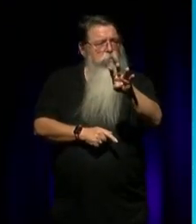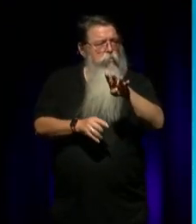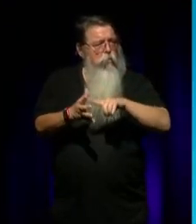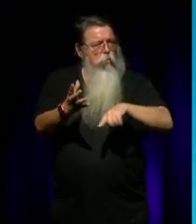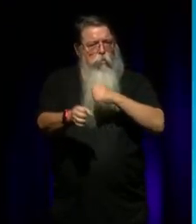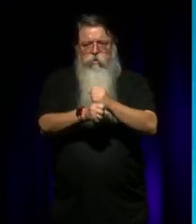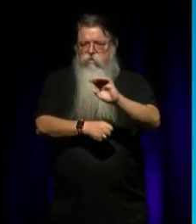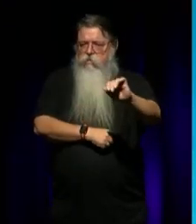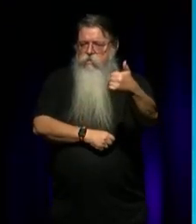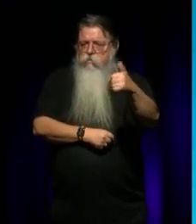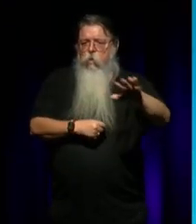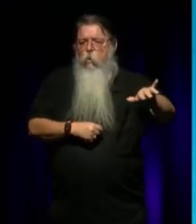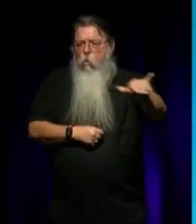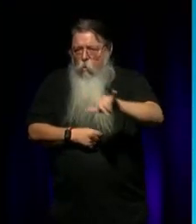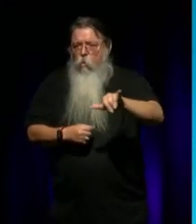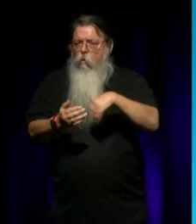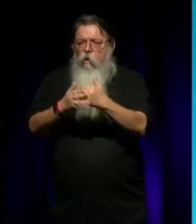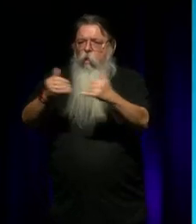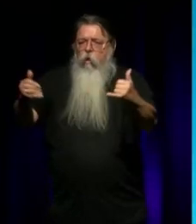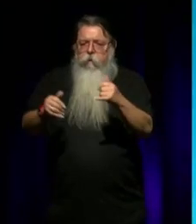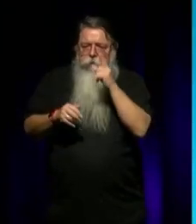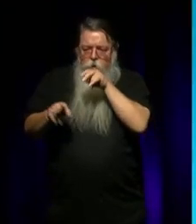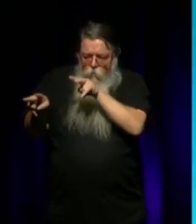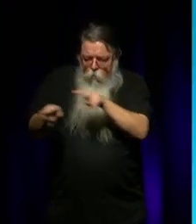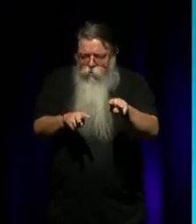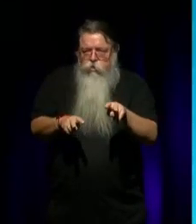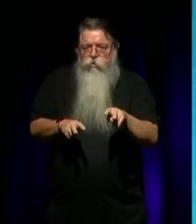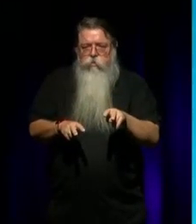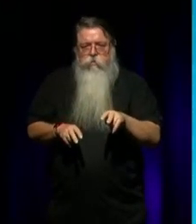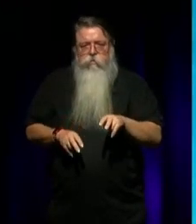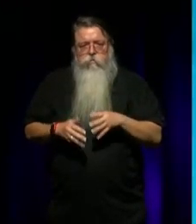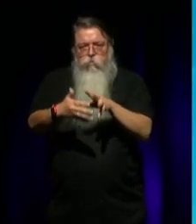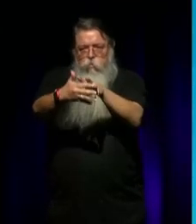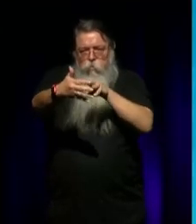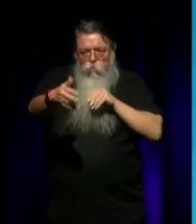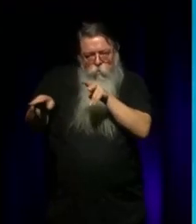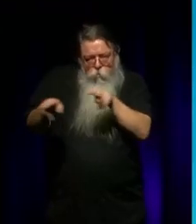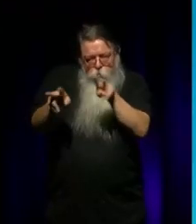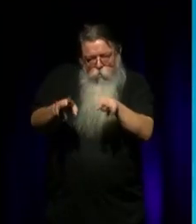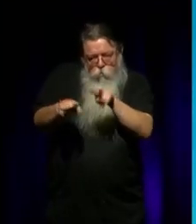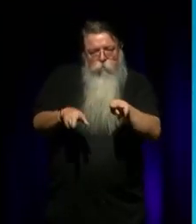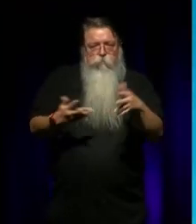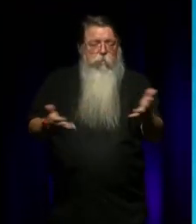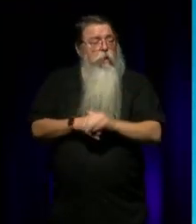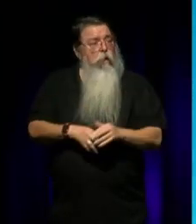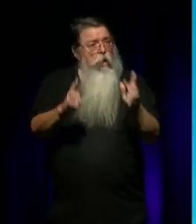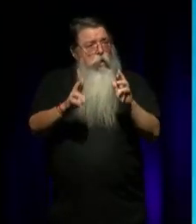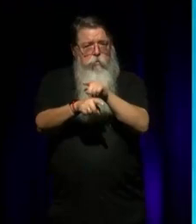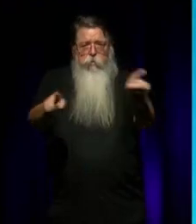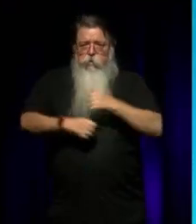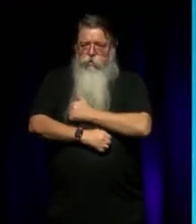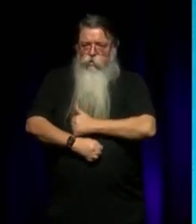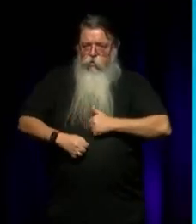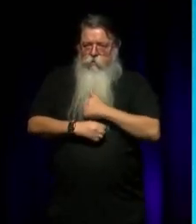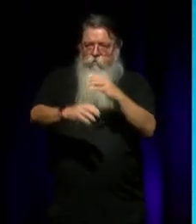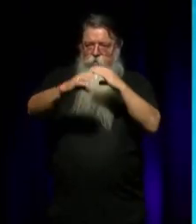6pm and you'll find all the details on our website. But for now, I do hope you enjoy the conversation and please